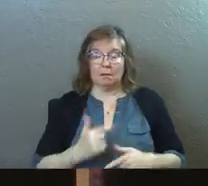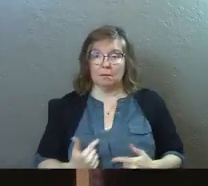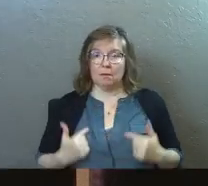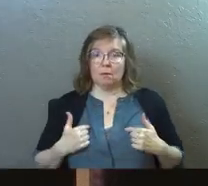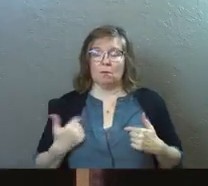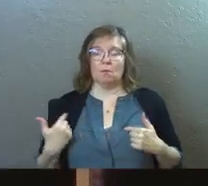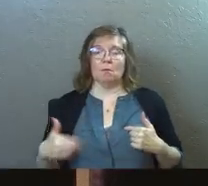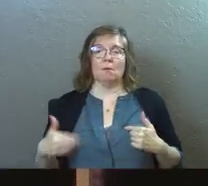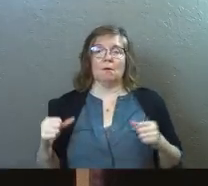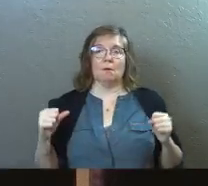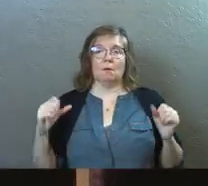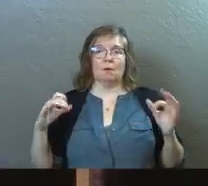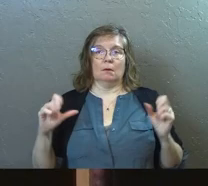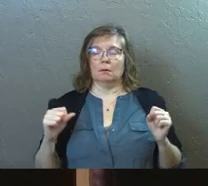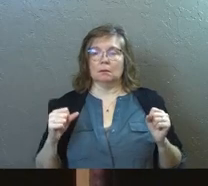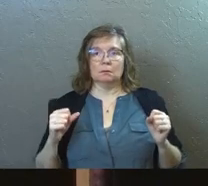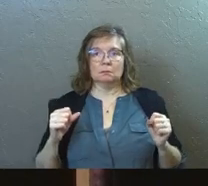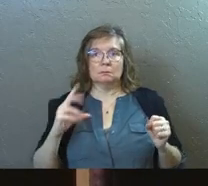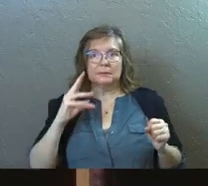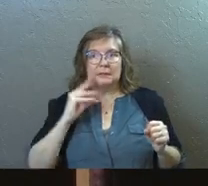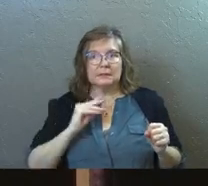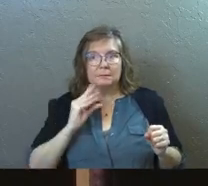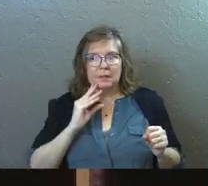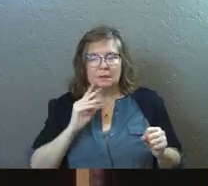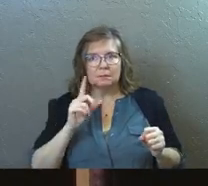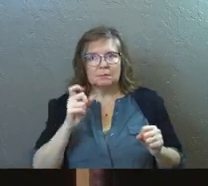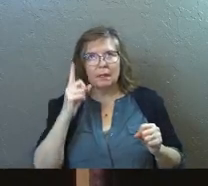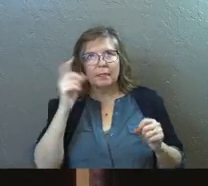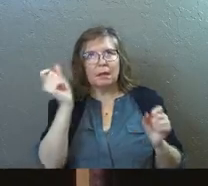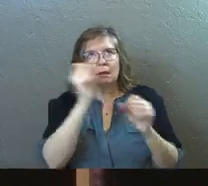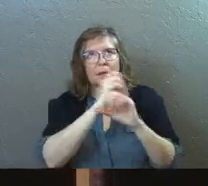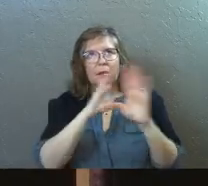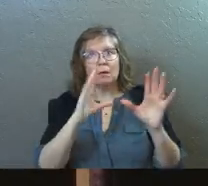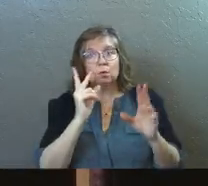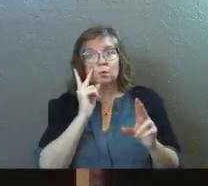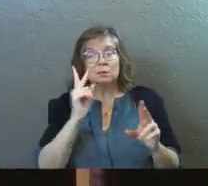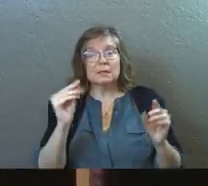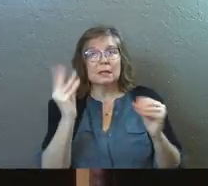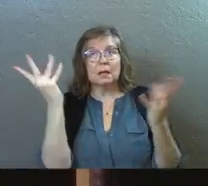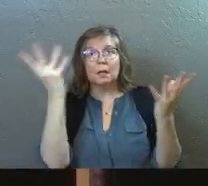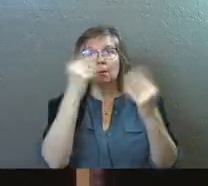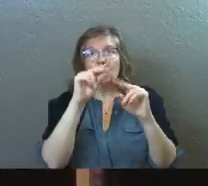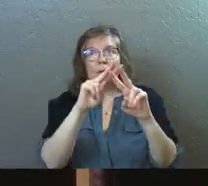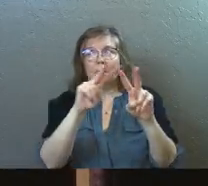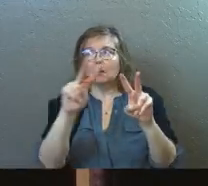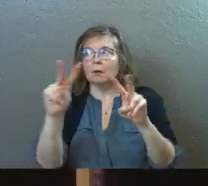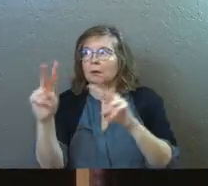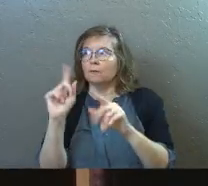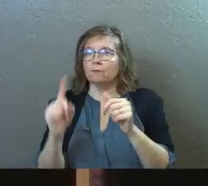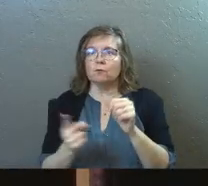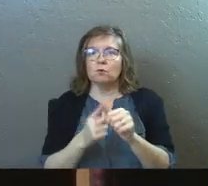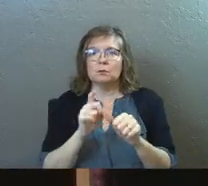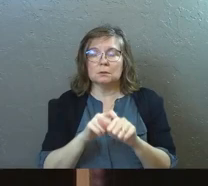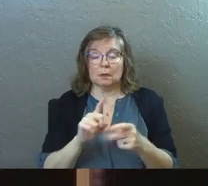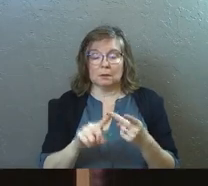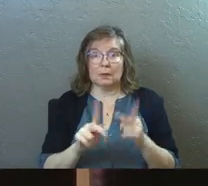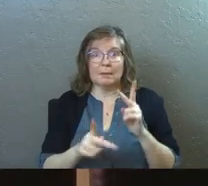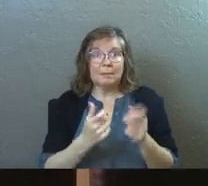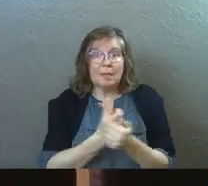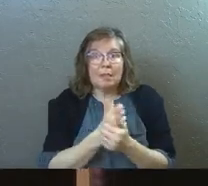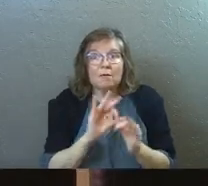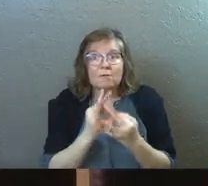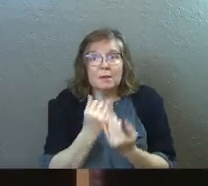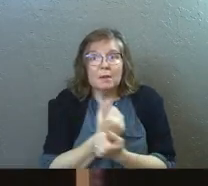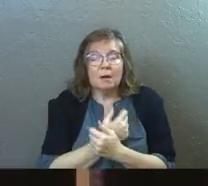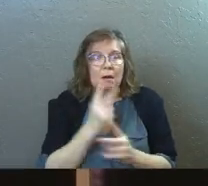life, what would that have been like? Ask yourself to see beauty for the first time, to see the people that he loved